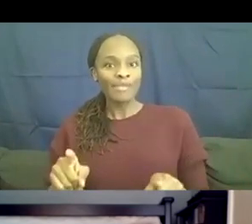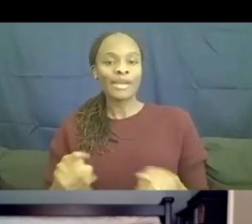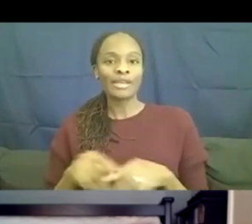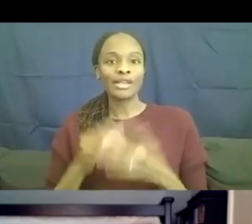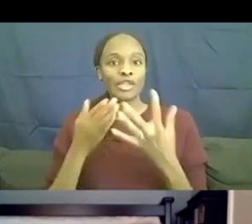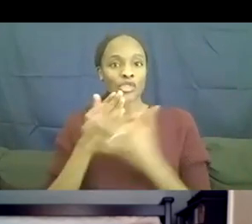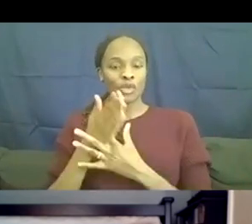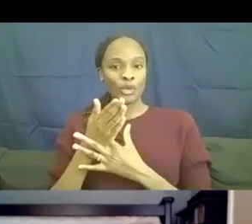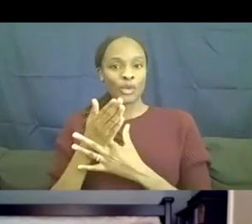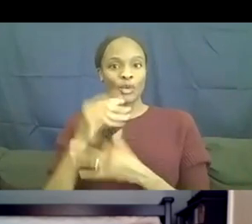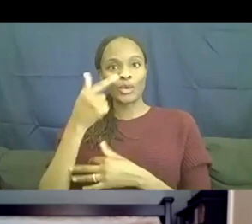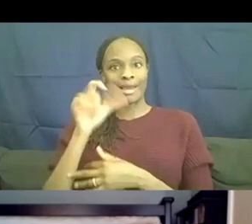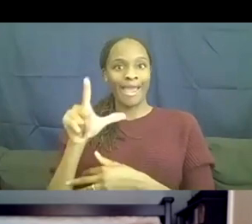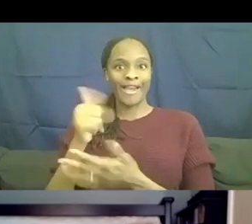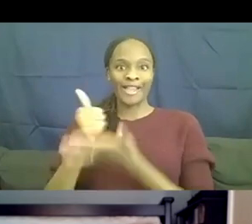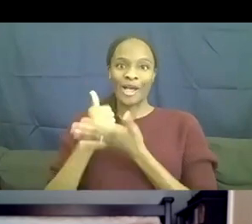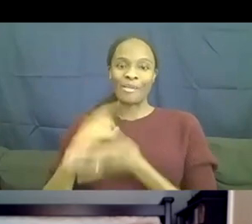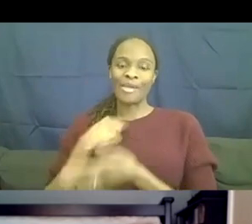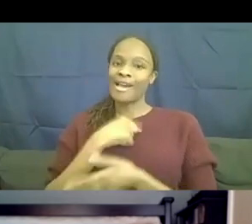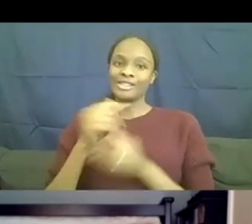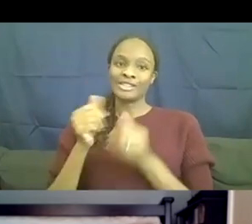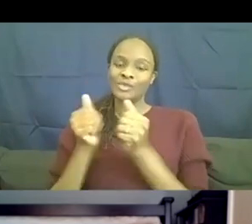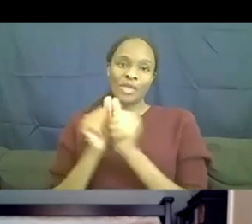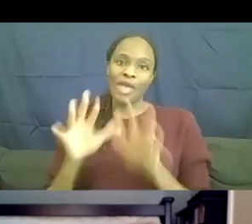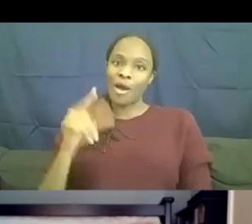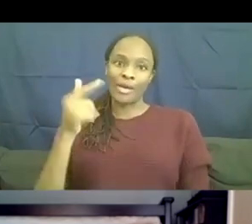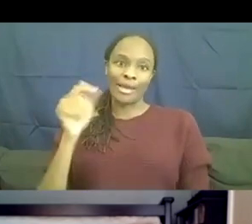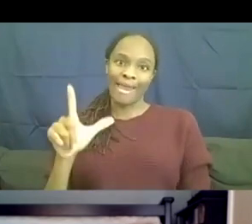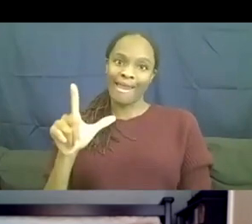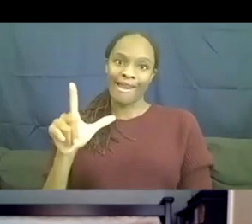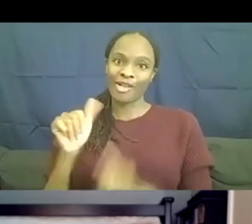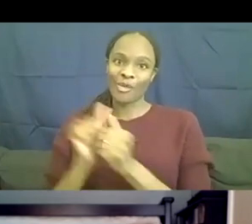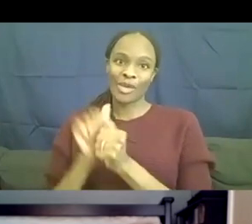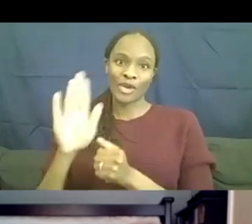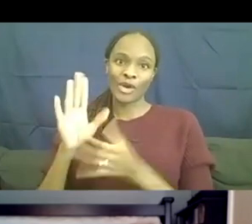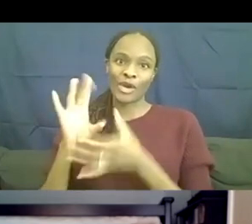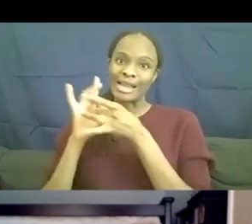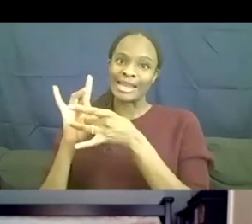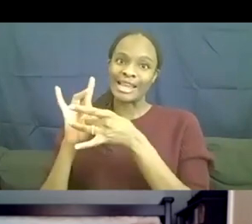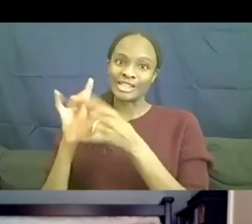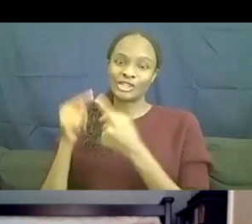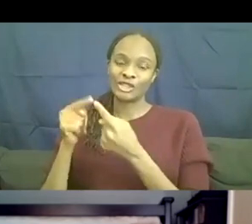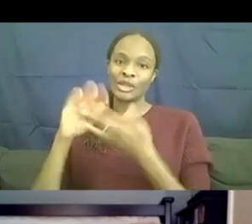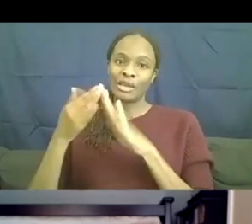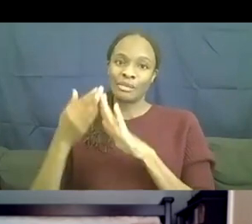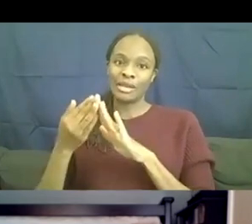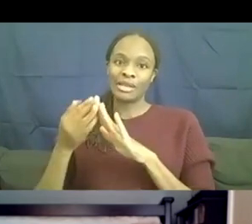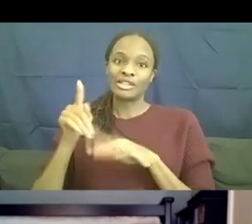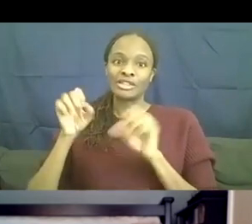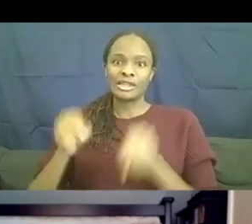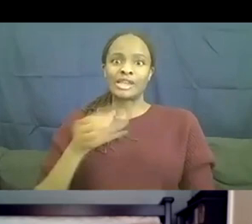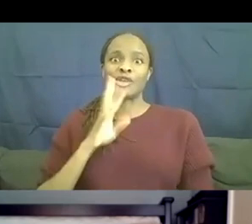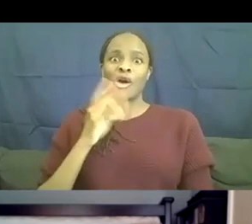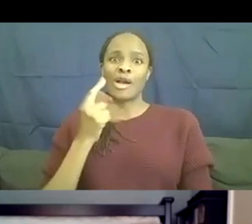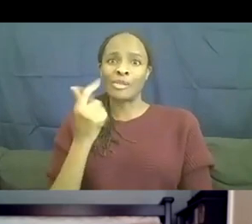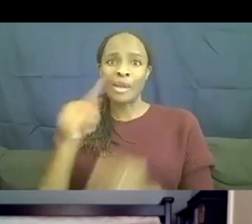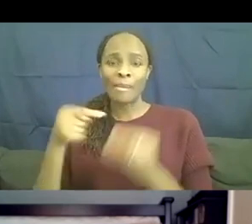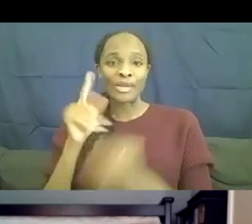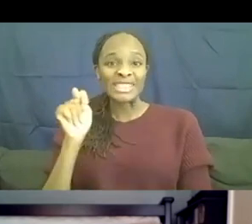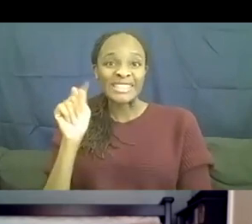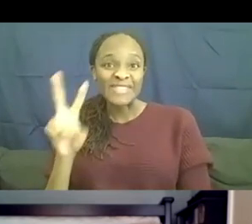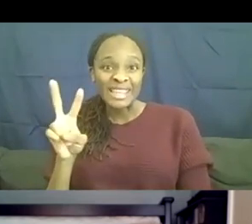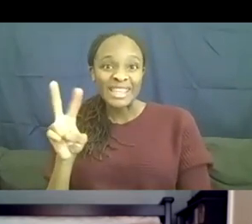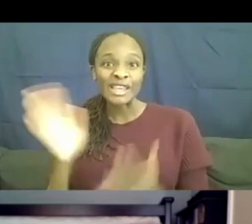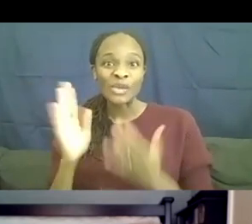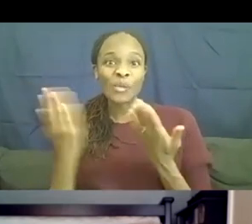Williamson, because without Gail and her connection, um, to the community who could also speak a little bit about television and what our goals